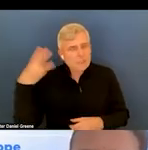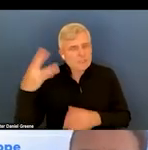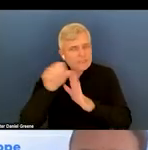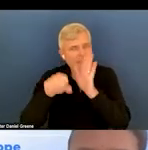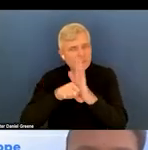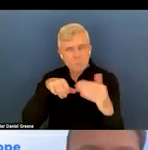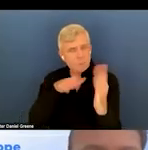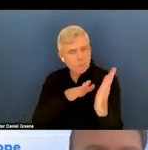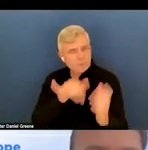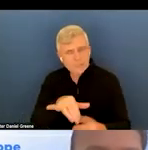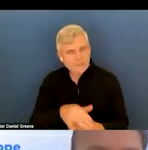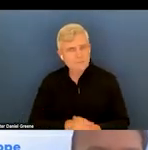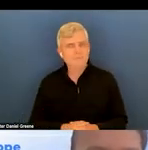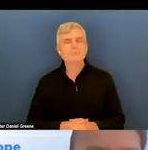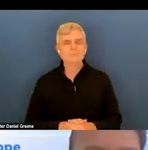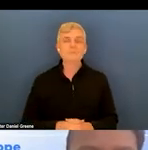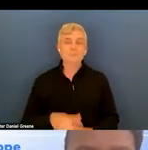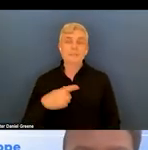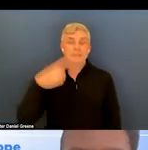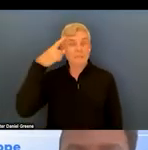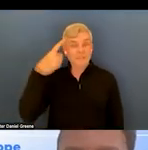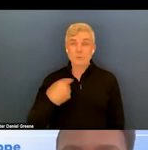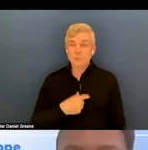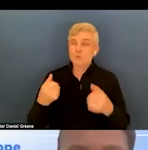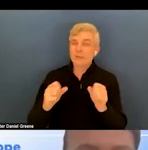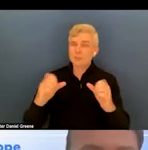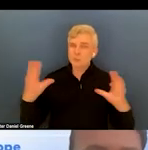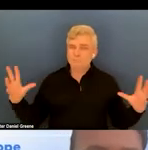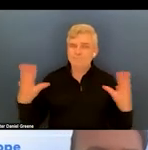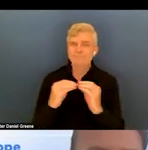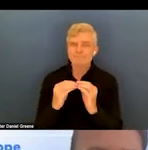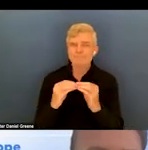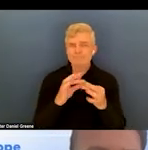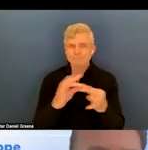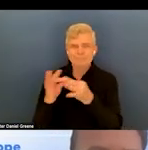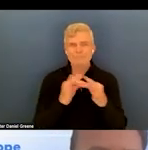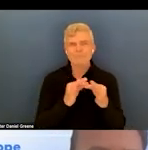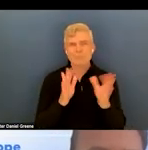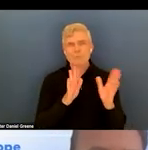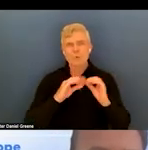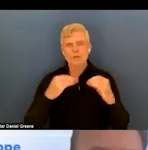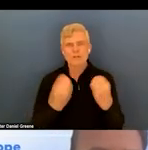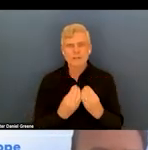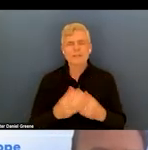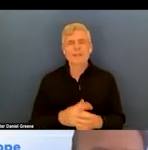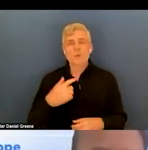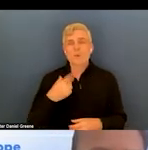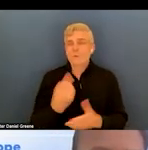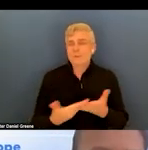Well, I think we're trying to get organized. One thing about Arizona and many, many other states, California,